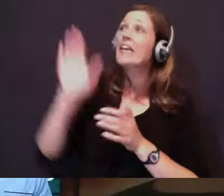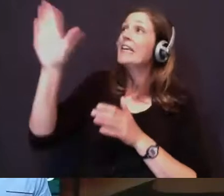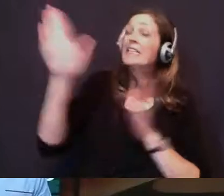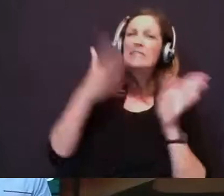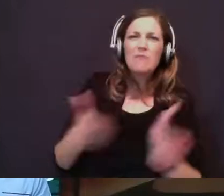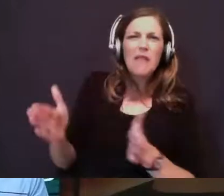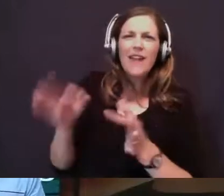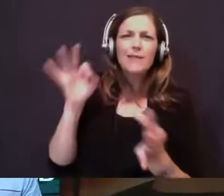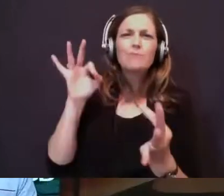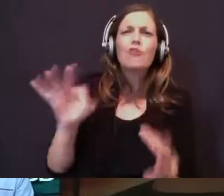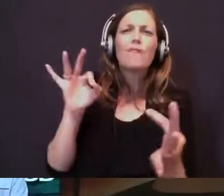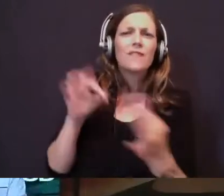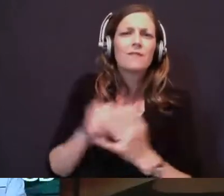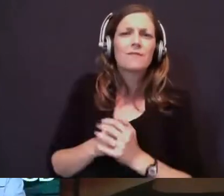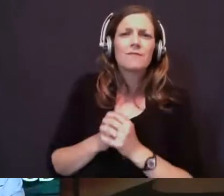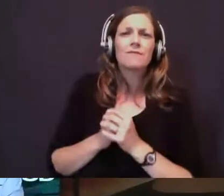perfect.